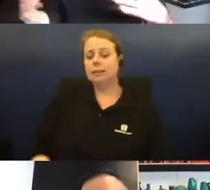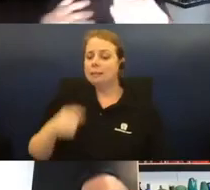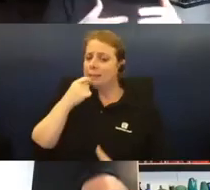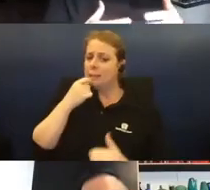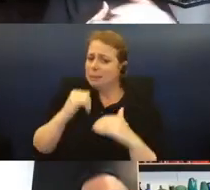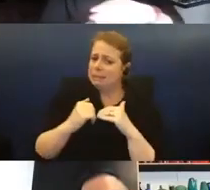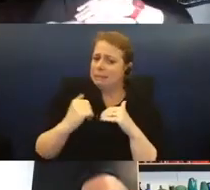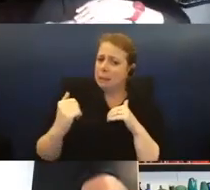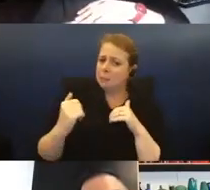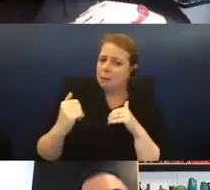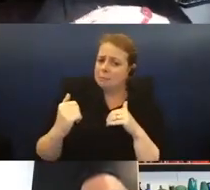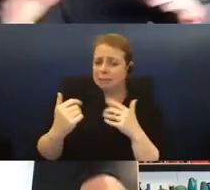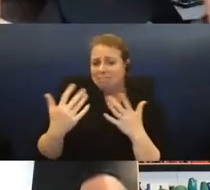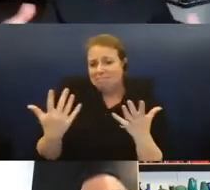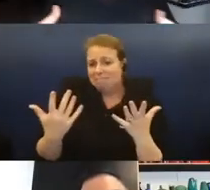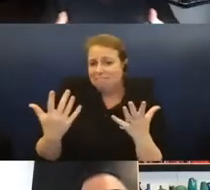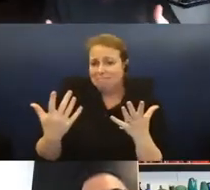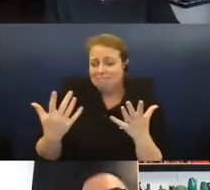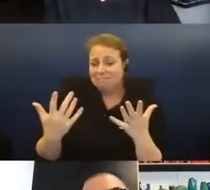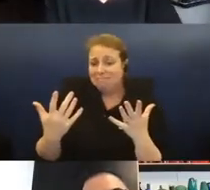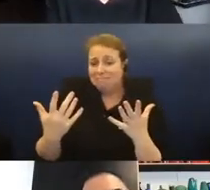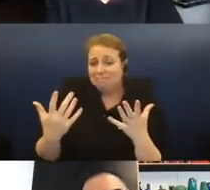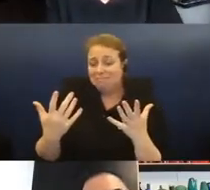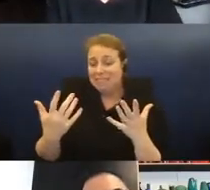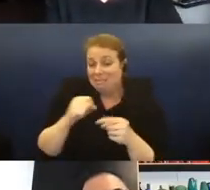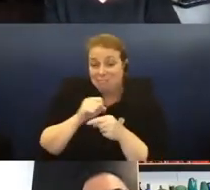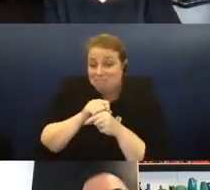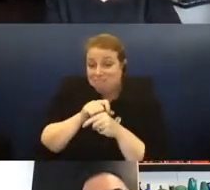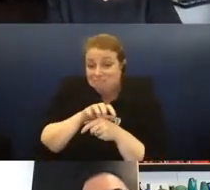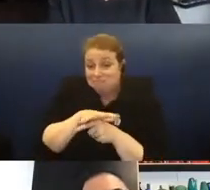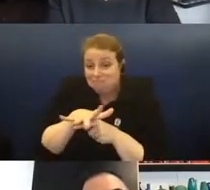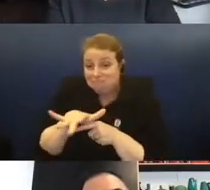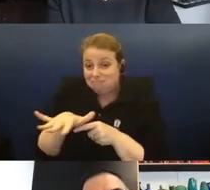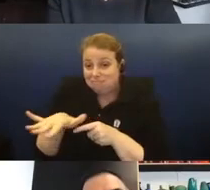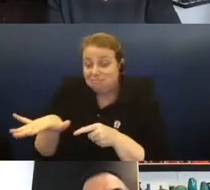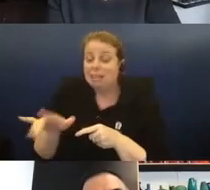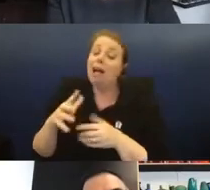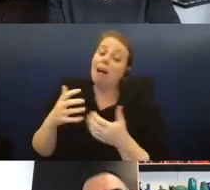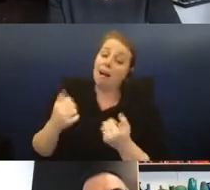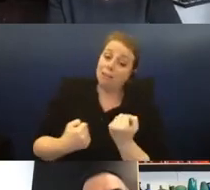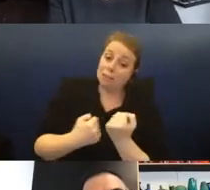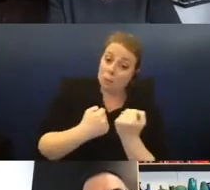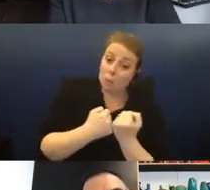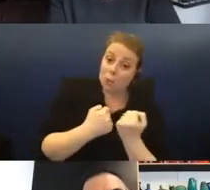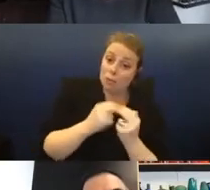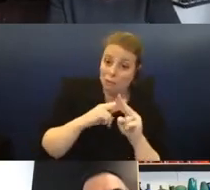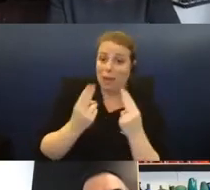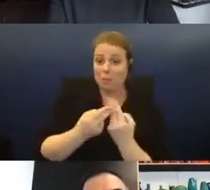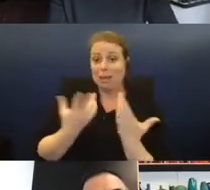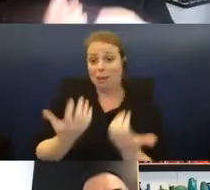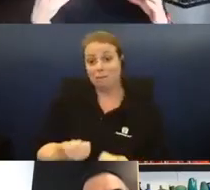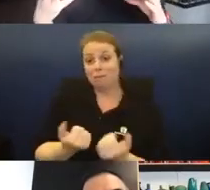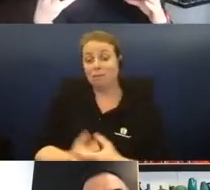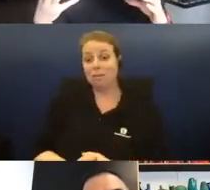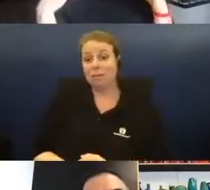you can't help it, but it's everywhere it penetrates, and I do have incredibly supportive family, and at the